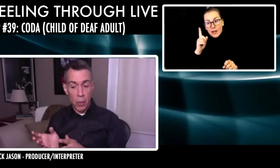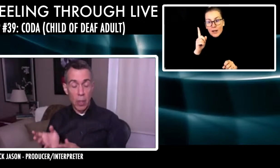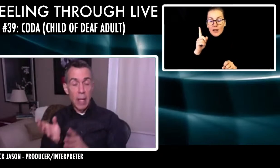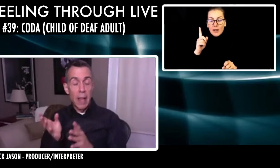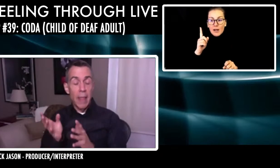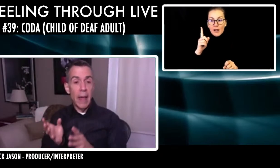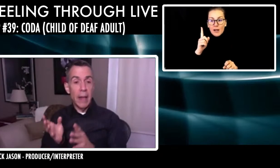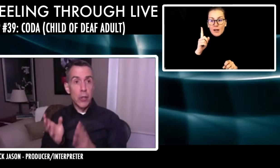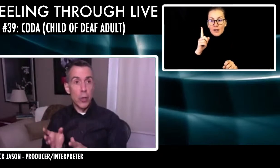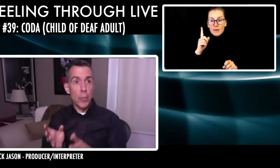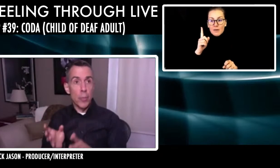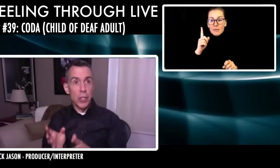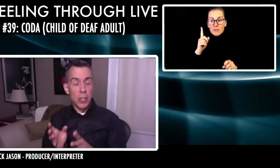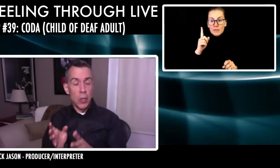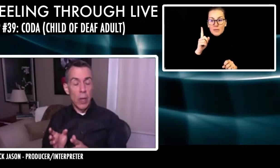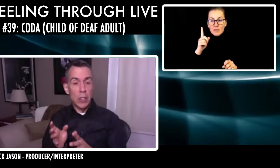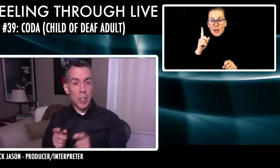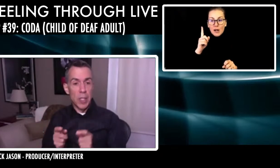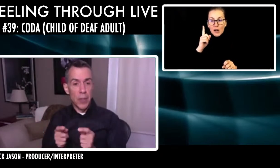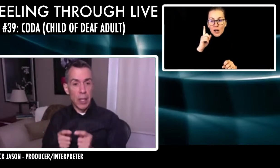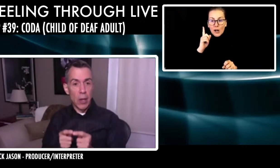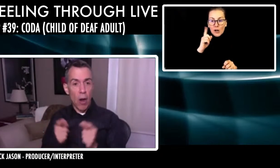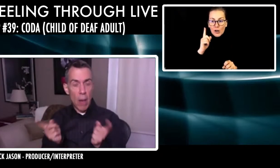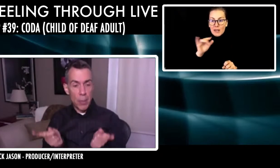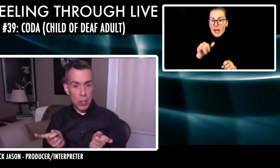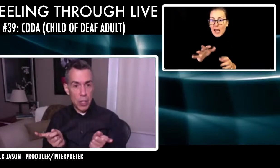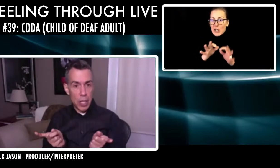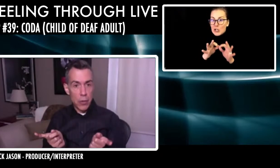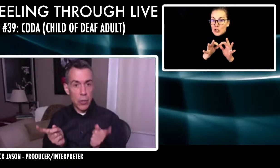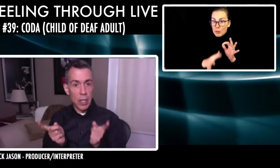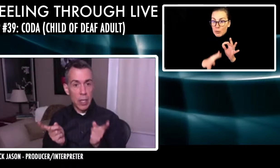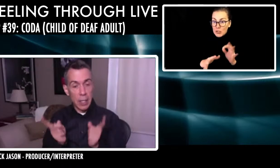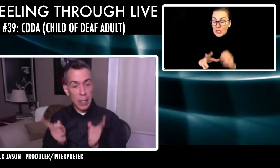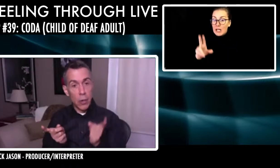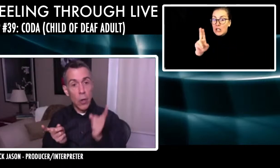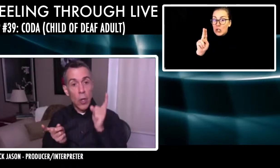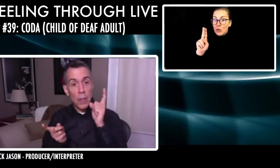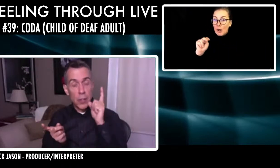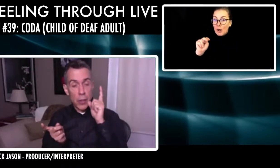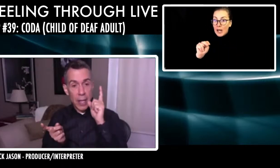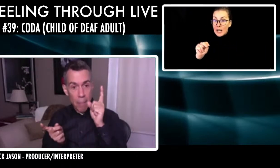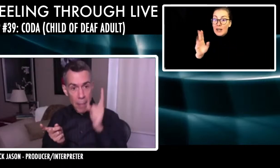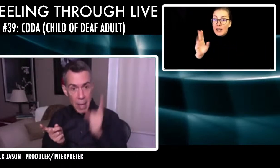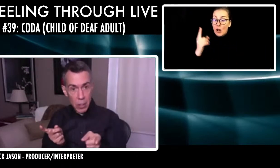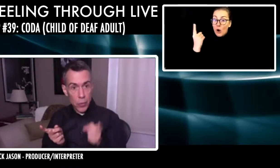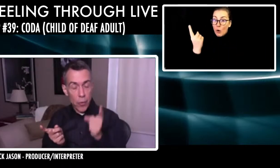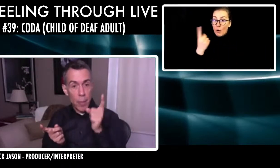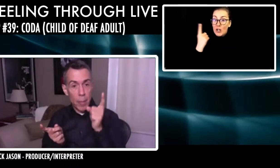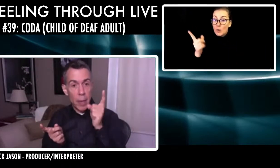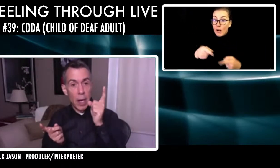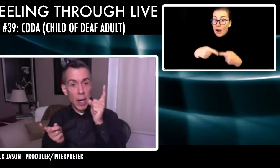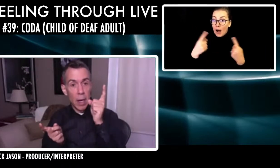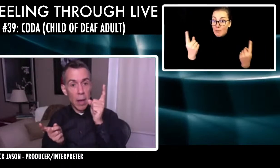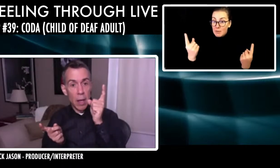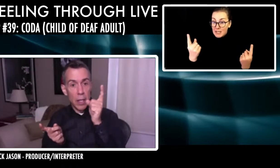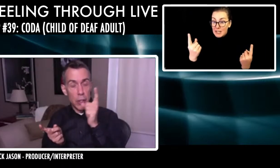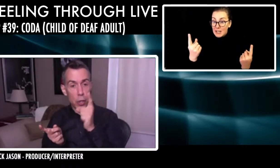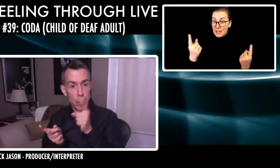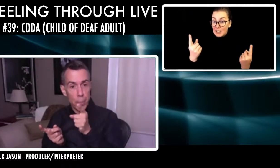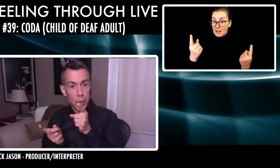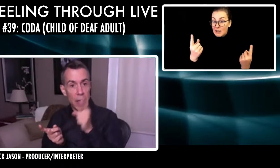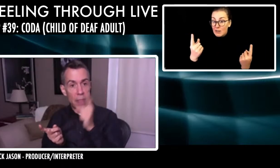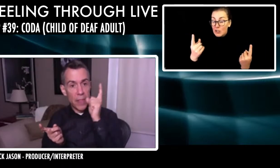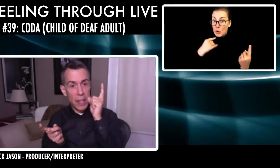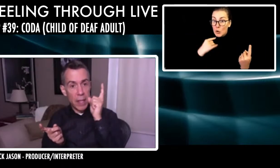anecdotal that interpreters at the UN specifically are opposite genders so that it's clear that you're getting a message from an